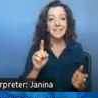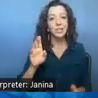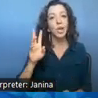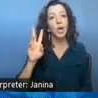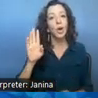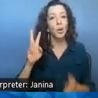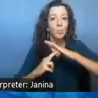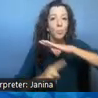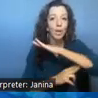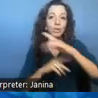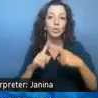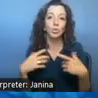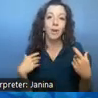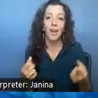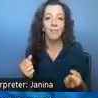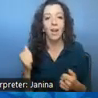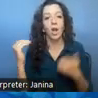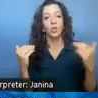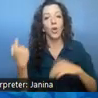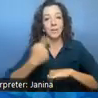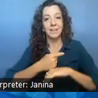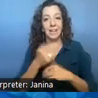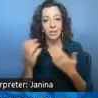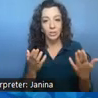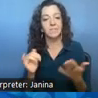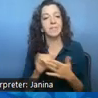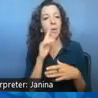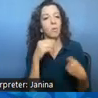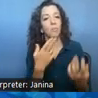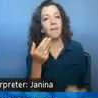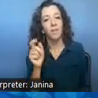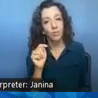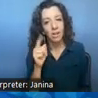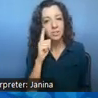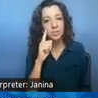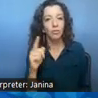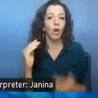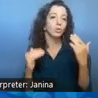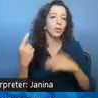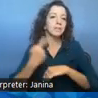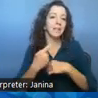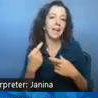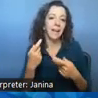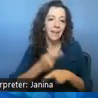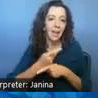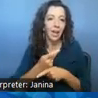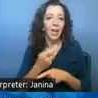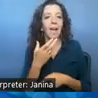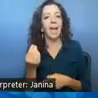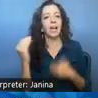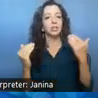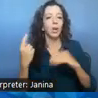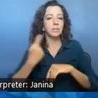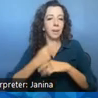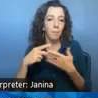services that would provide grants to adult day healthcare and adult day programs for the purposes of sort of mitigating their facilities